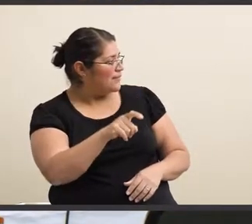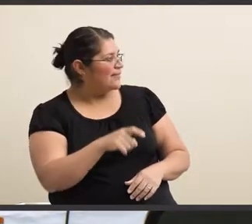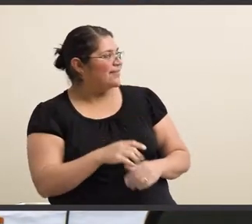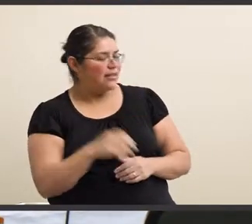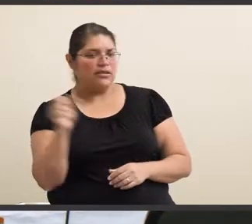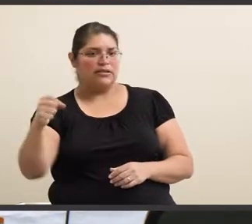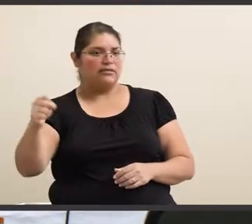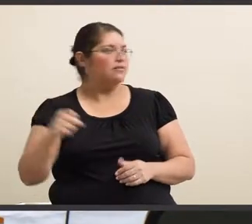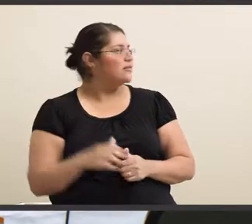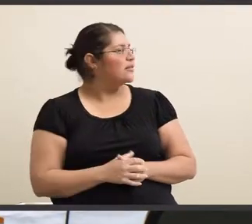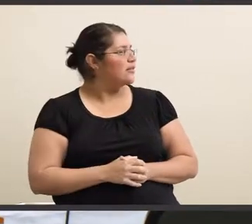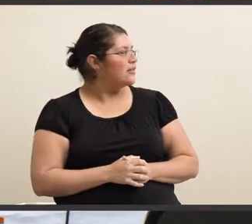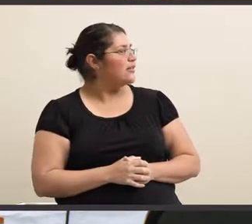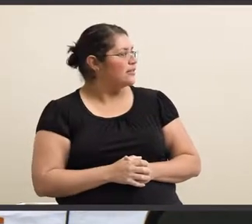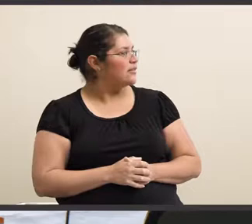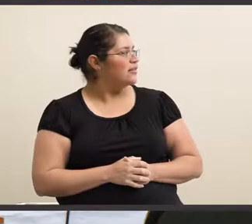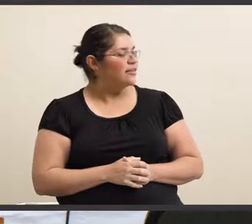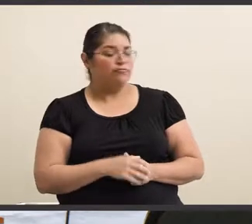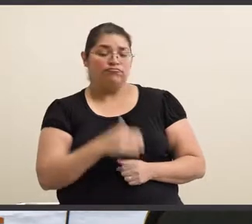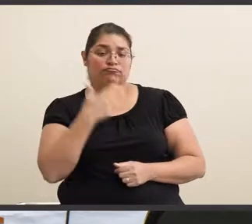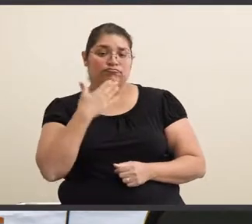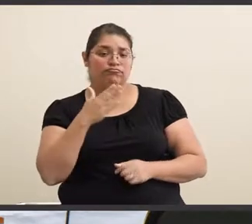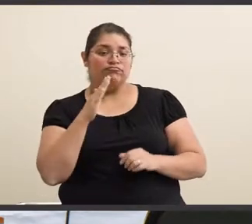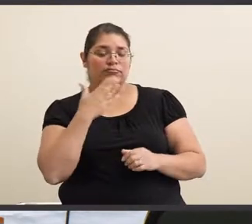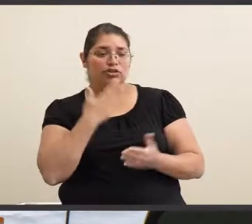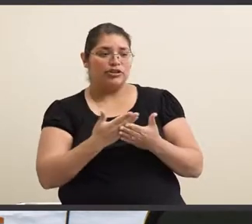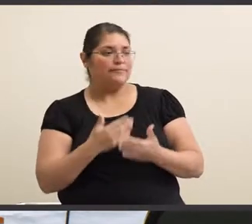Yes. Yes. Yes. Okay. That's good.